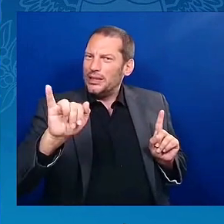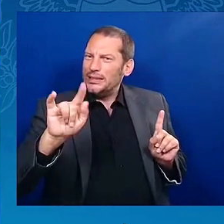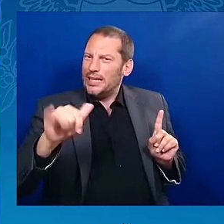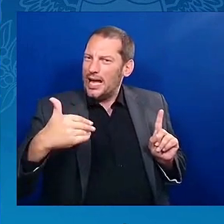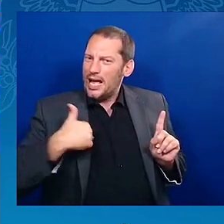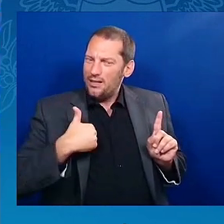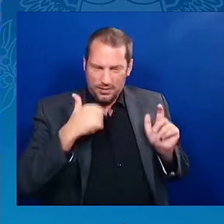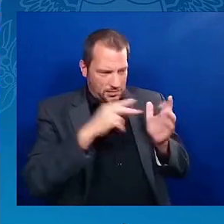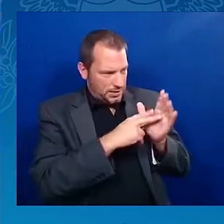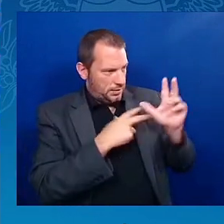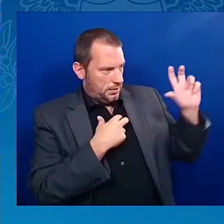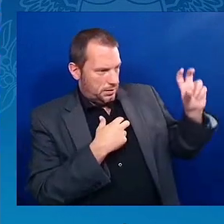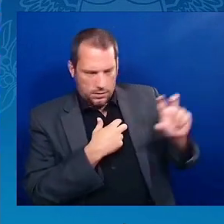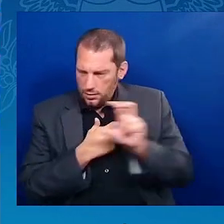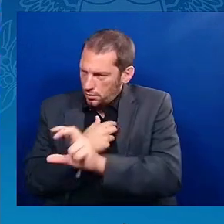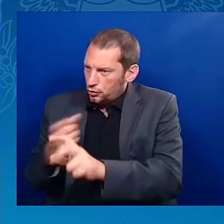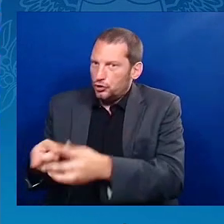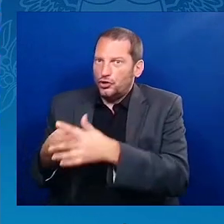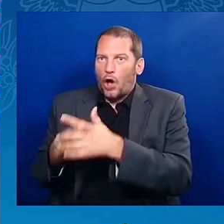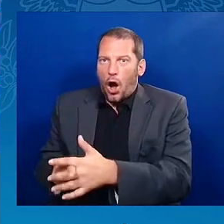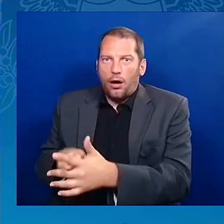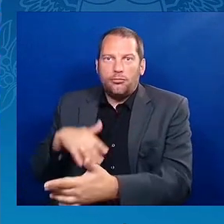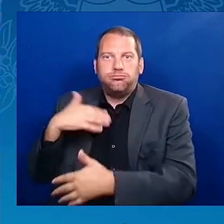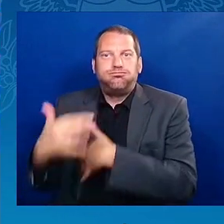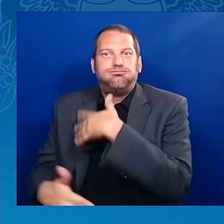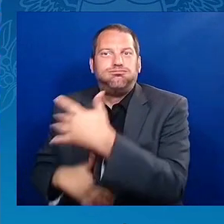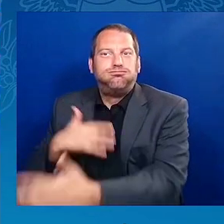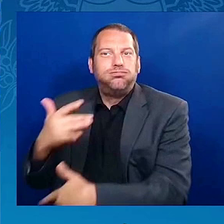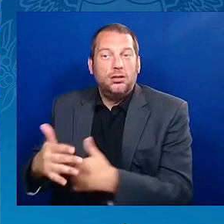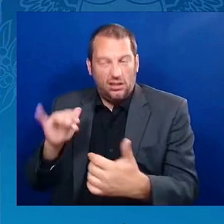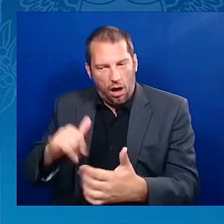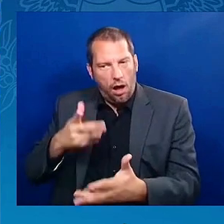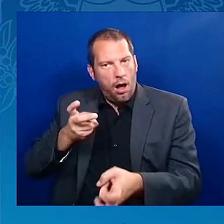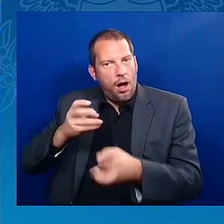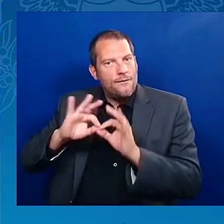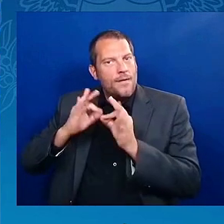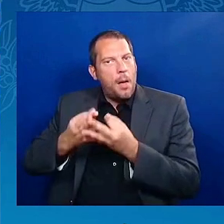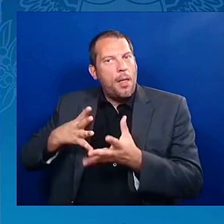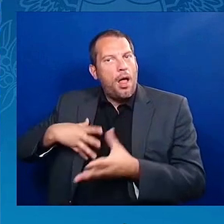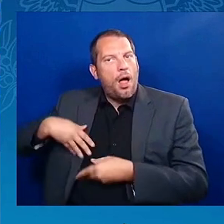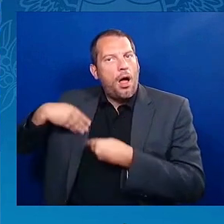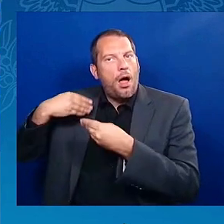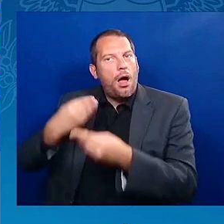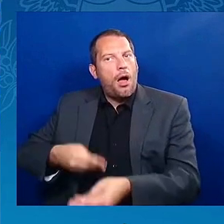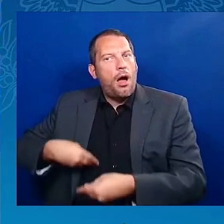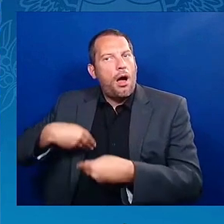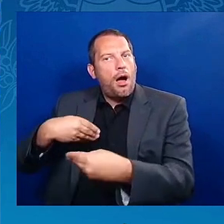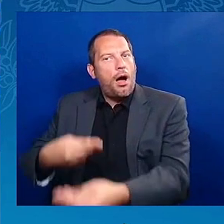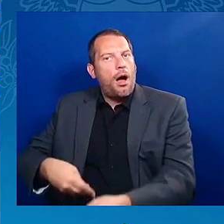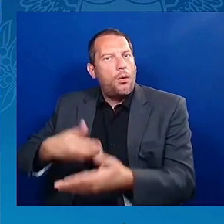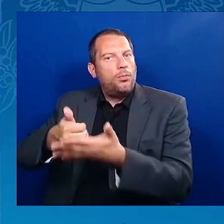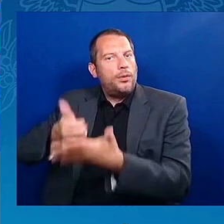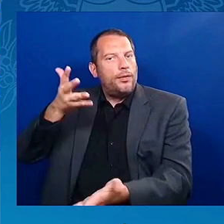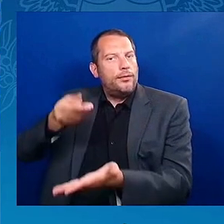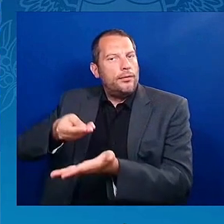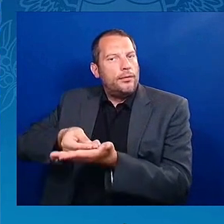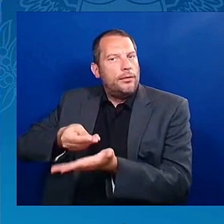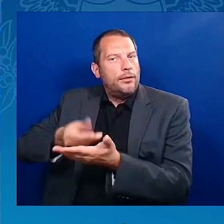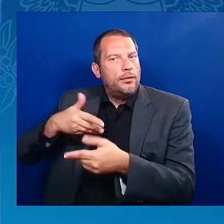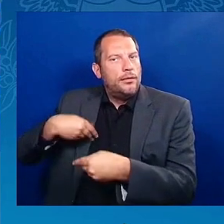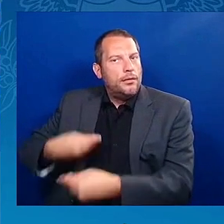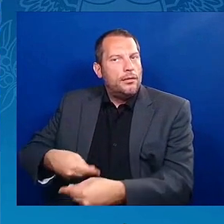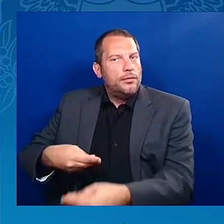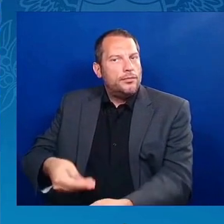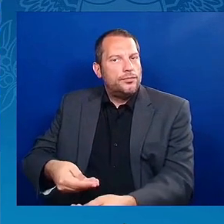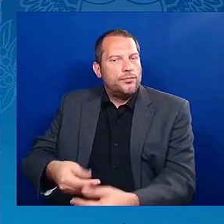Intergenerational wealth. Okay. But that's a fact. Now let's talk about other facts. Let's